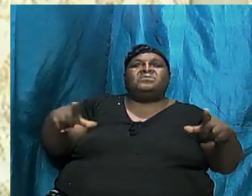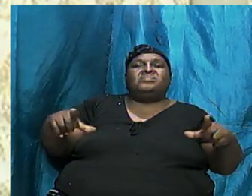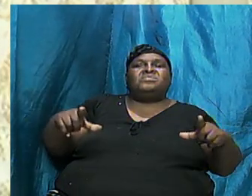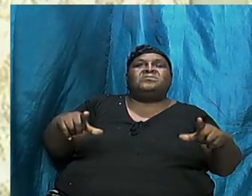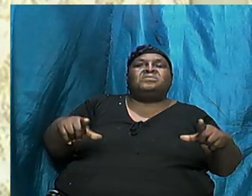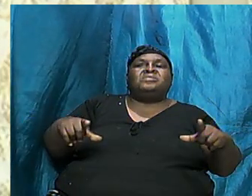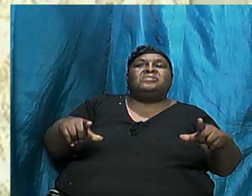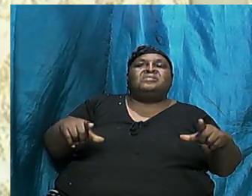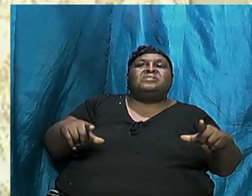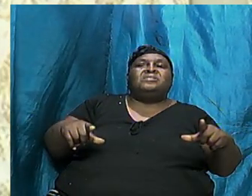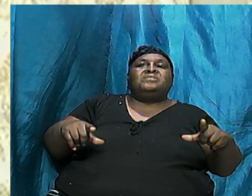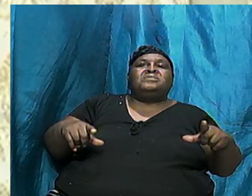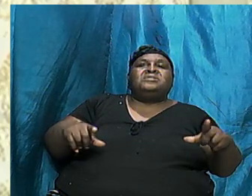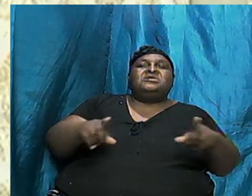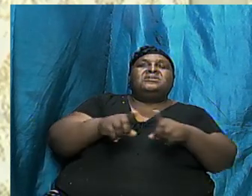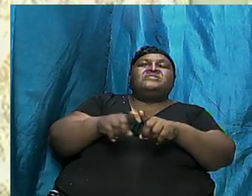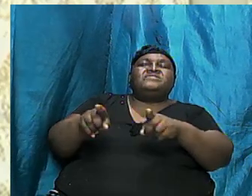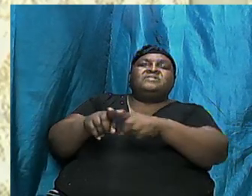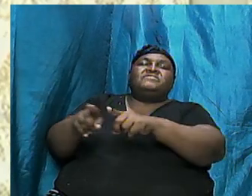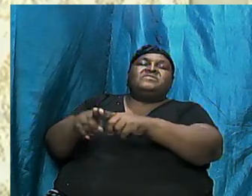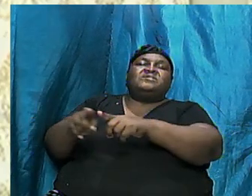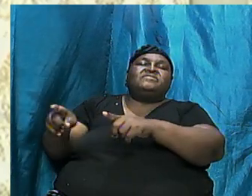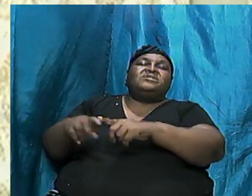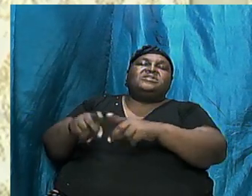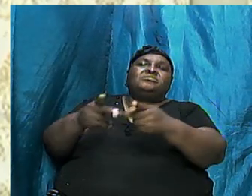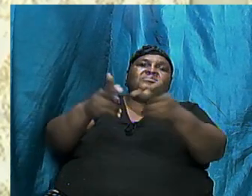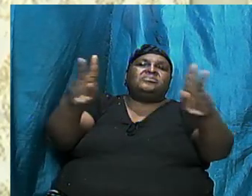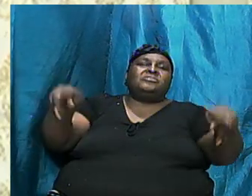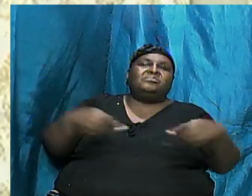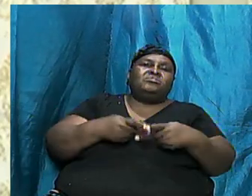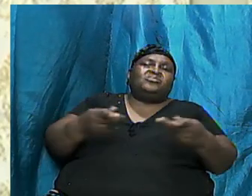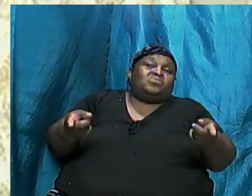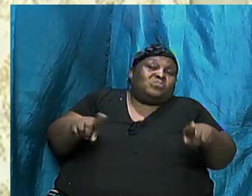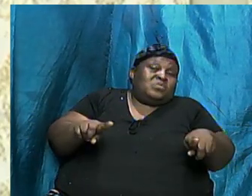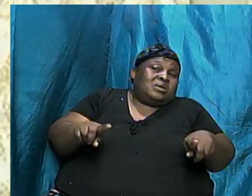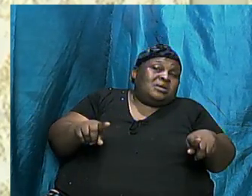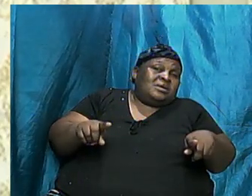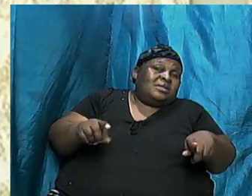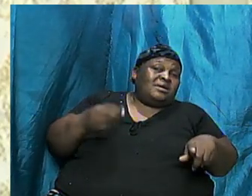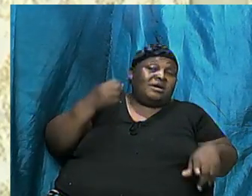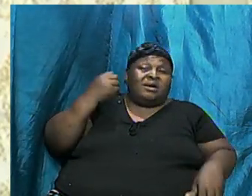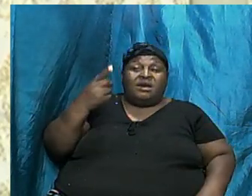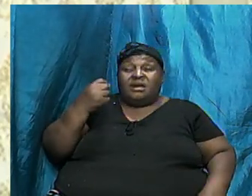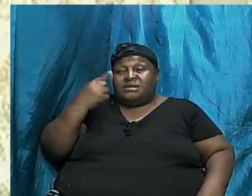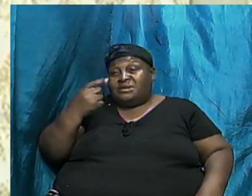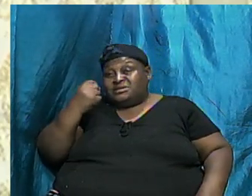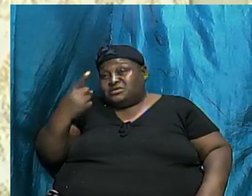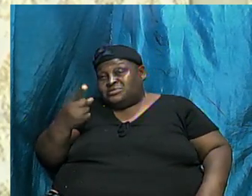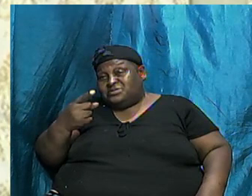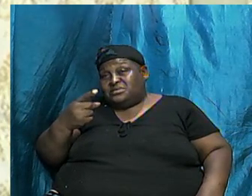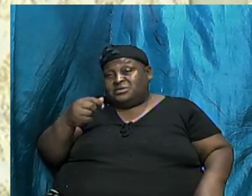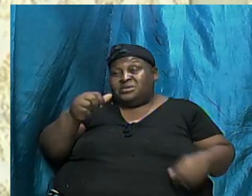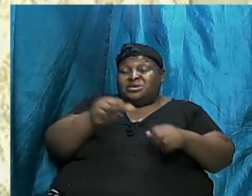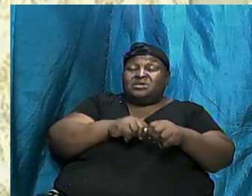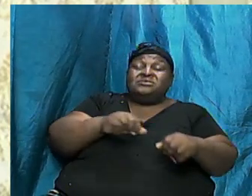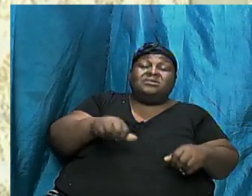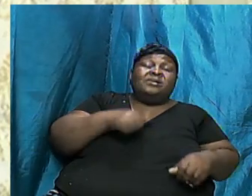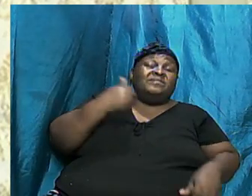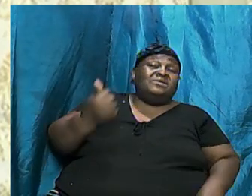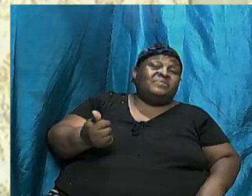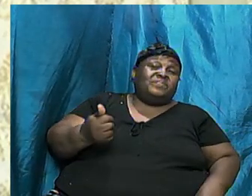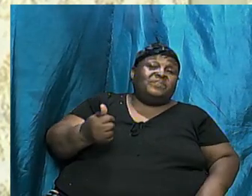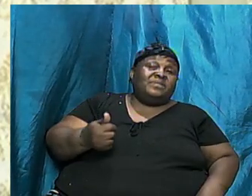One Place One Place But While They Understood Each Other For Those That Spoke English While They Understood Each Other